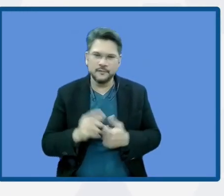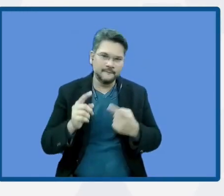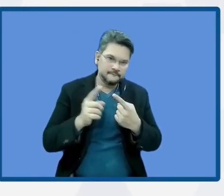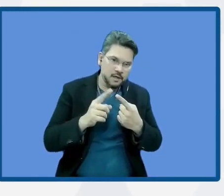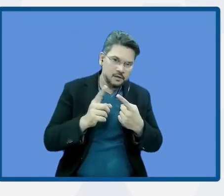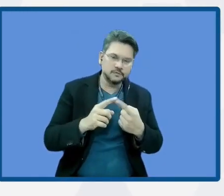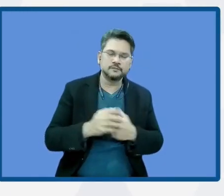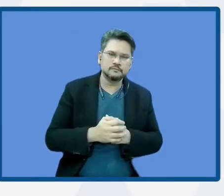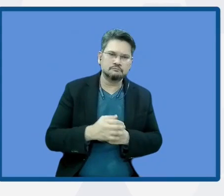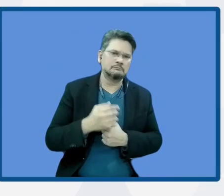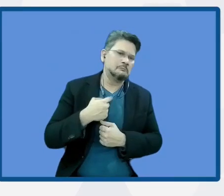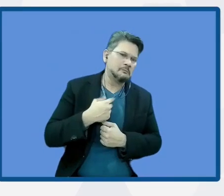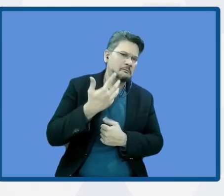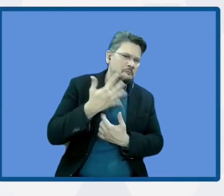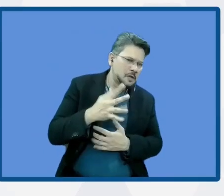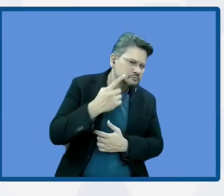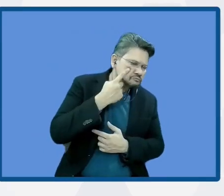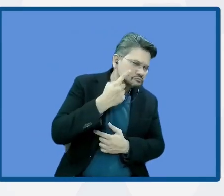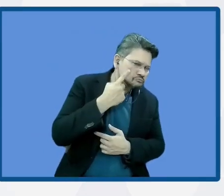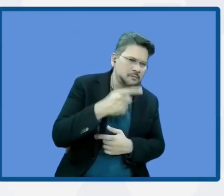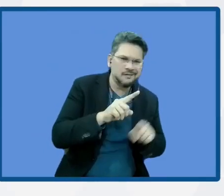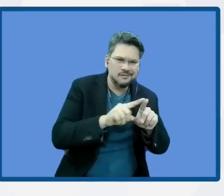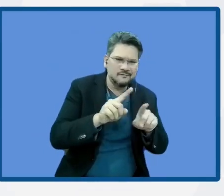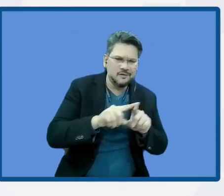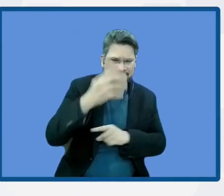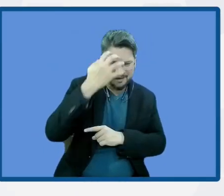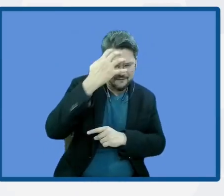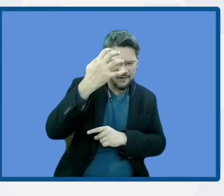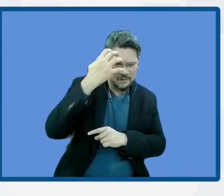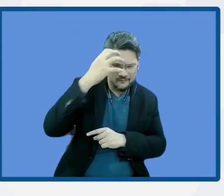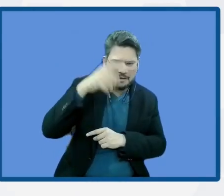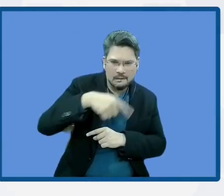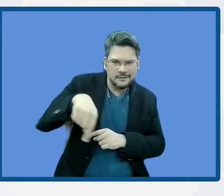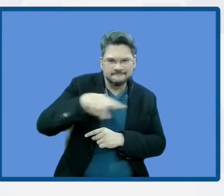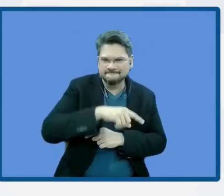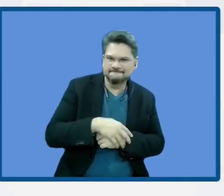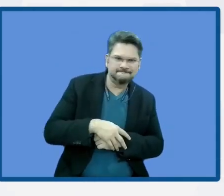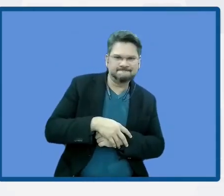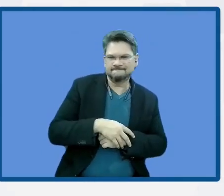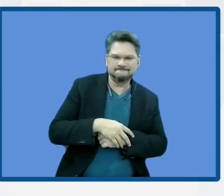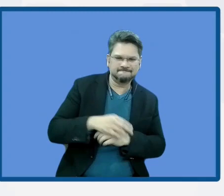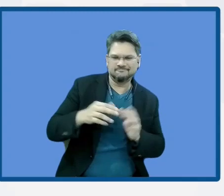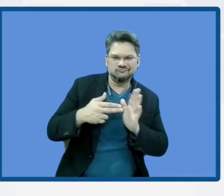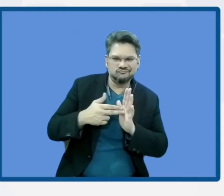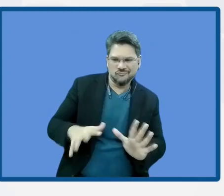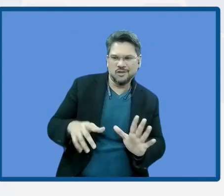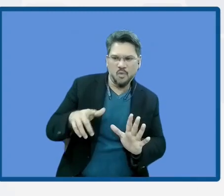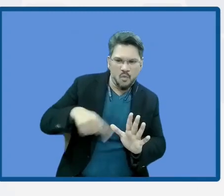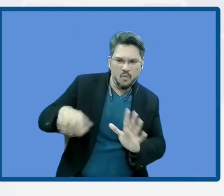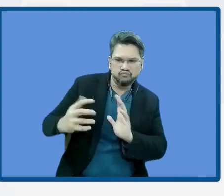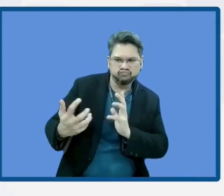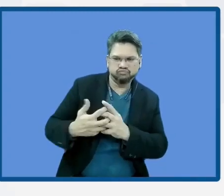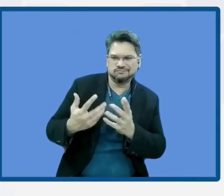that governments are difficult to accept this natural-based solution as a strategy